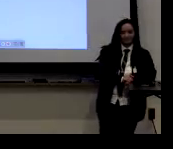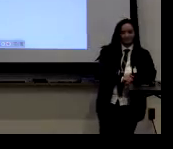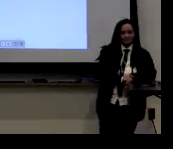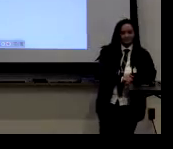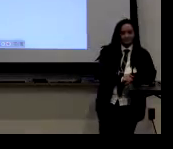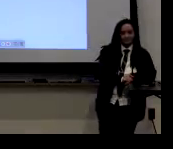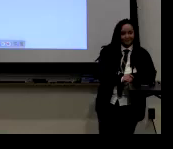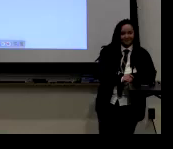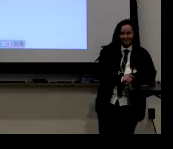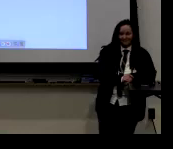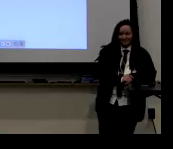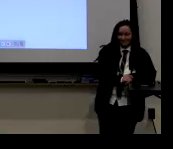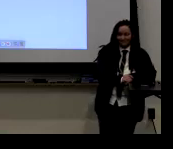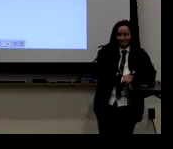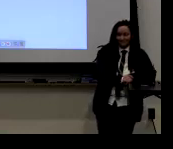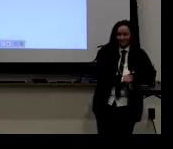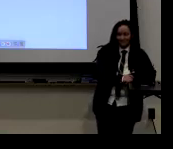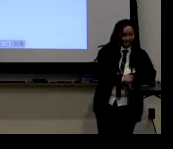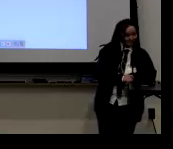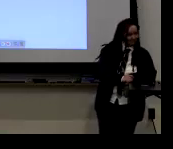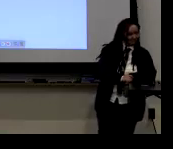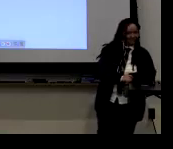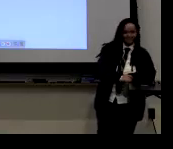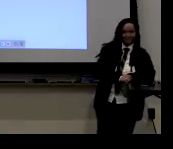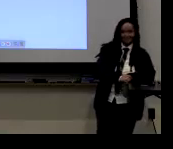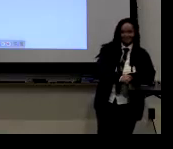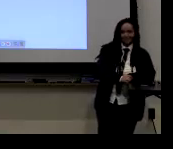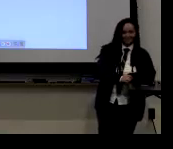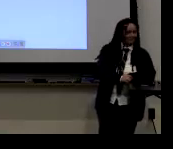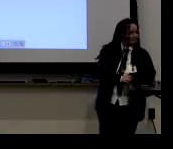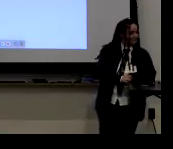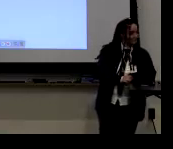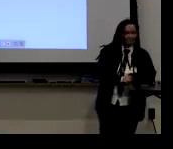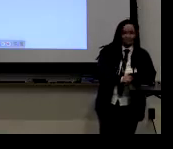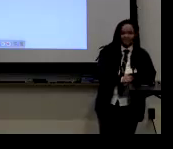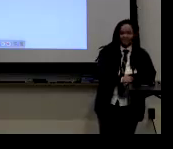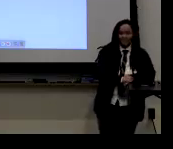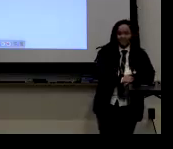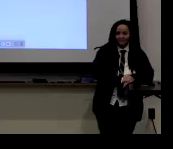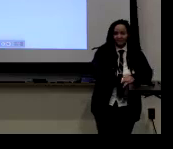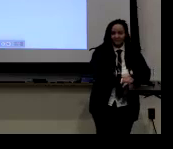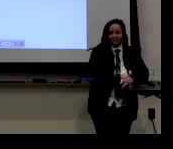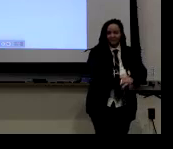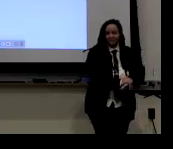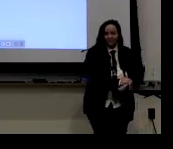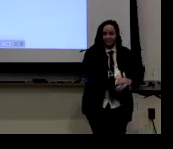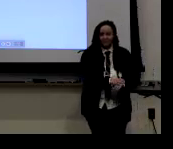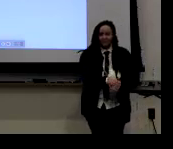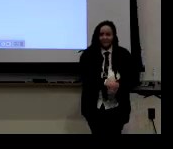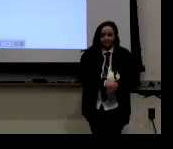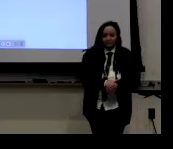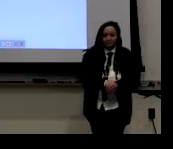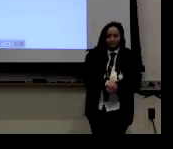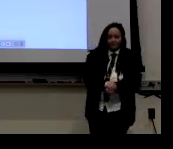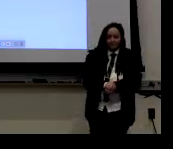So we have a couple questions from Zoom. So, one person asks, if you've encountered in your research